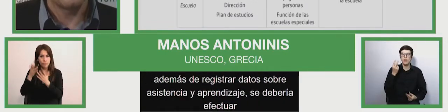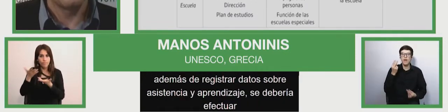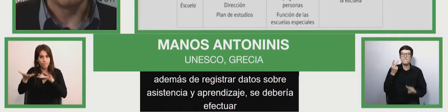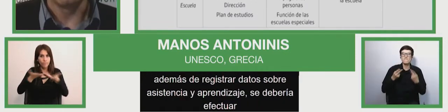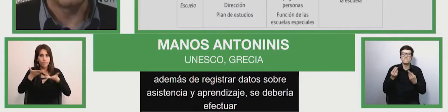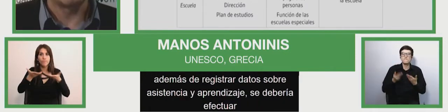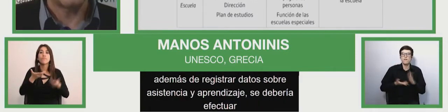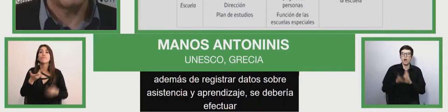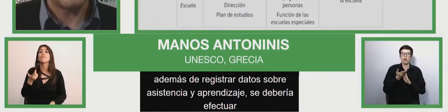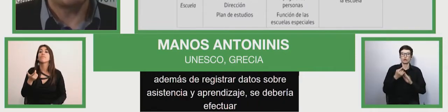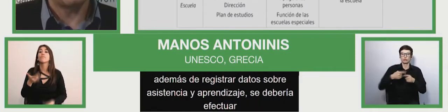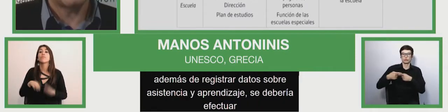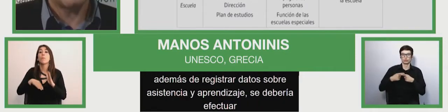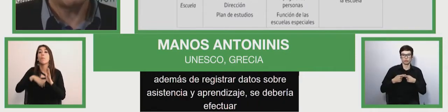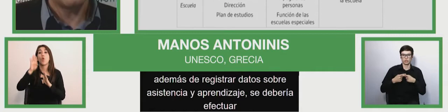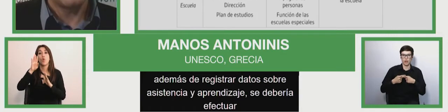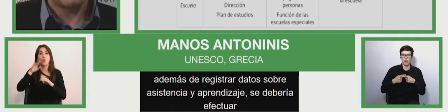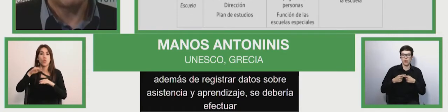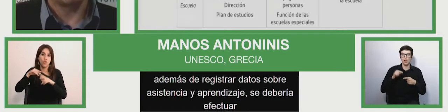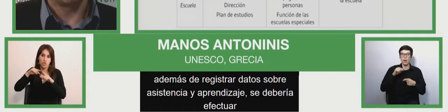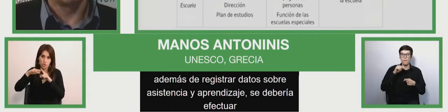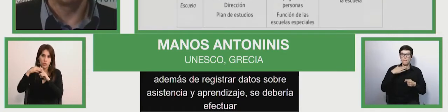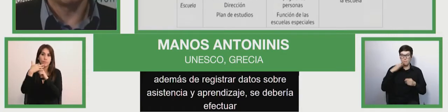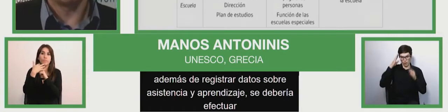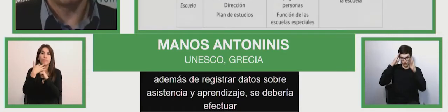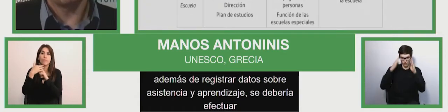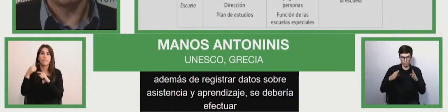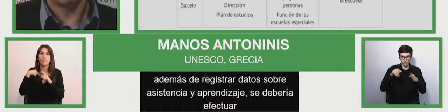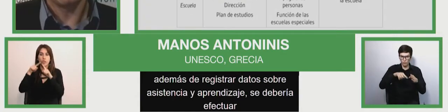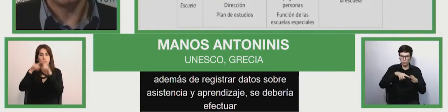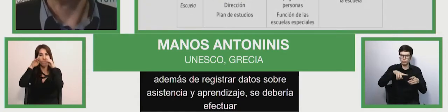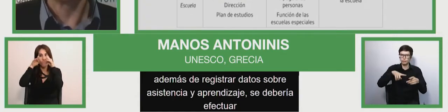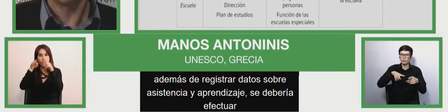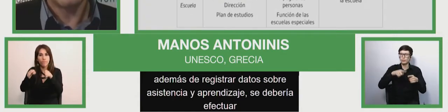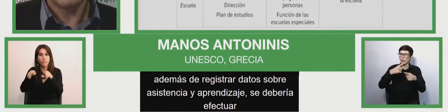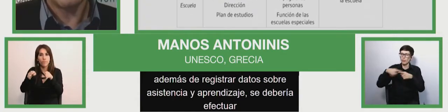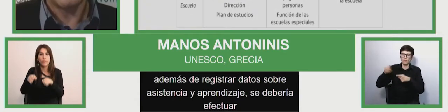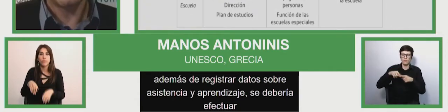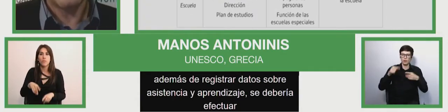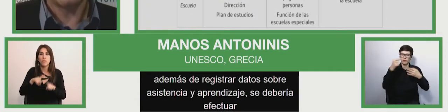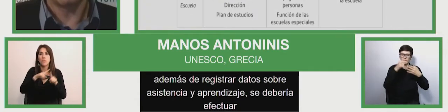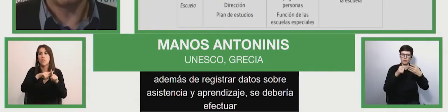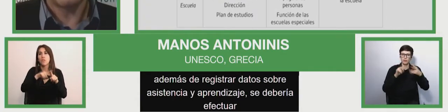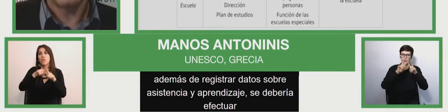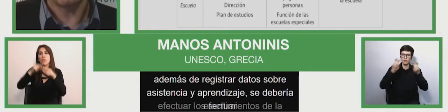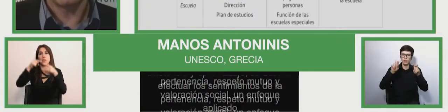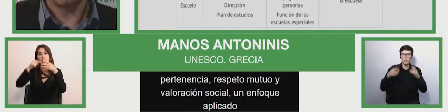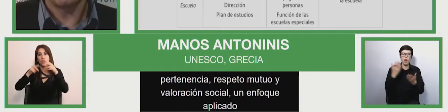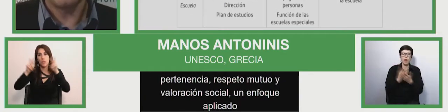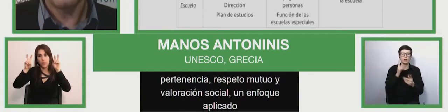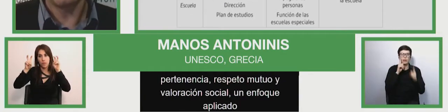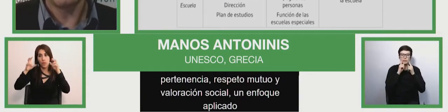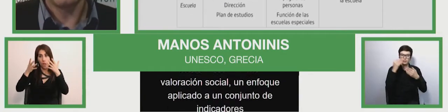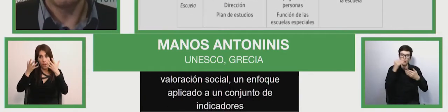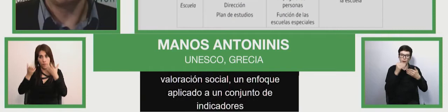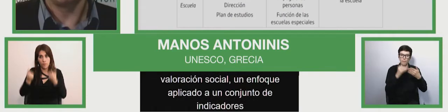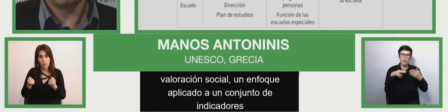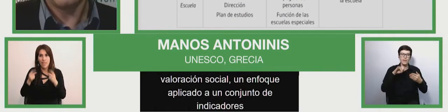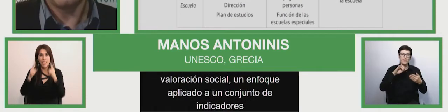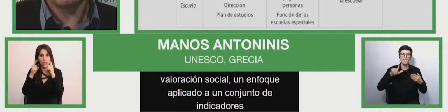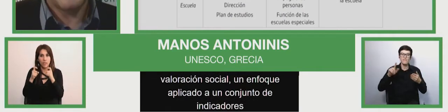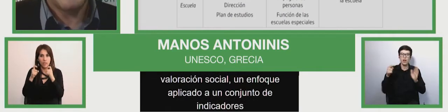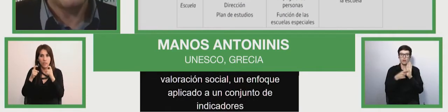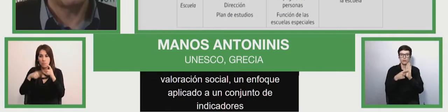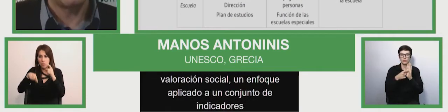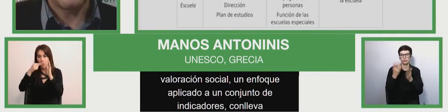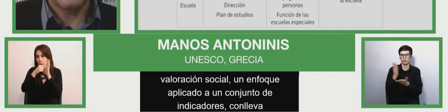given to a systematic examination of different levels at schools and